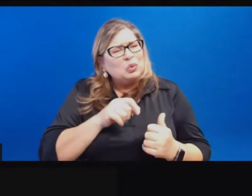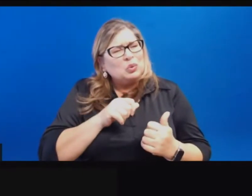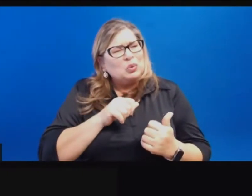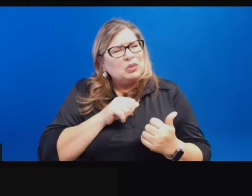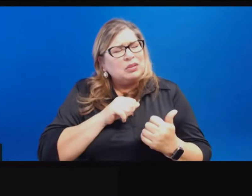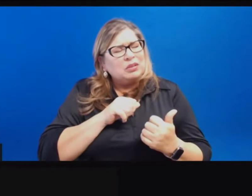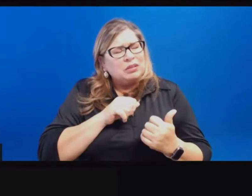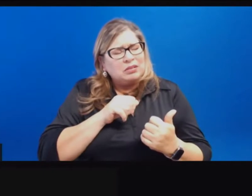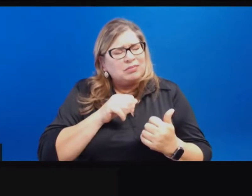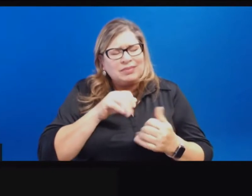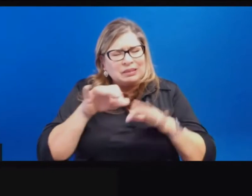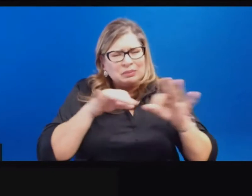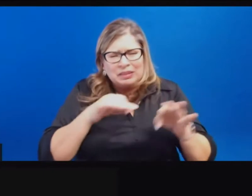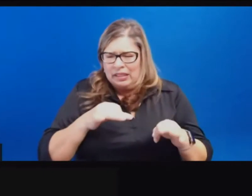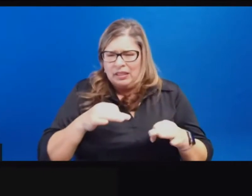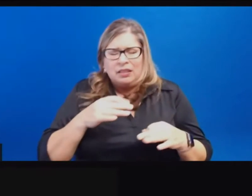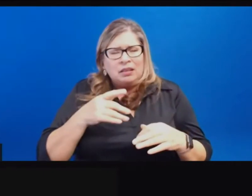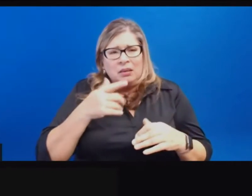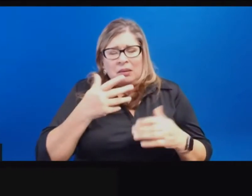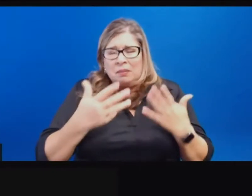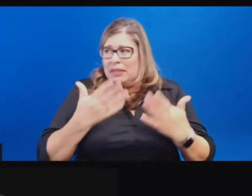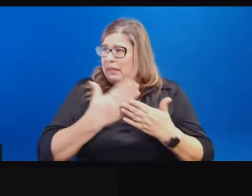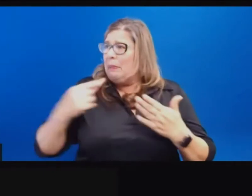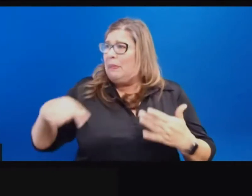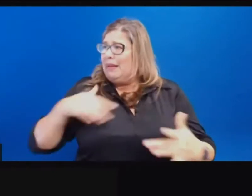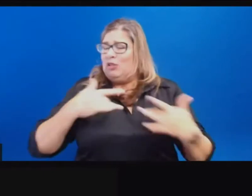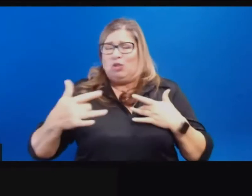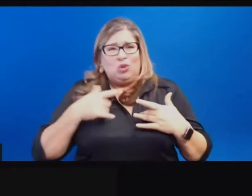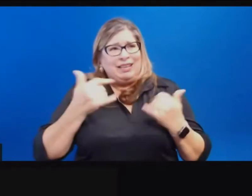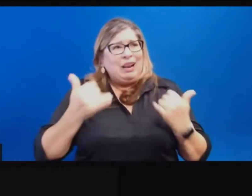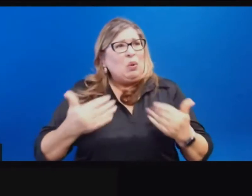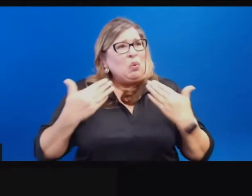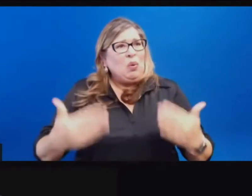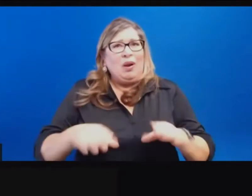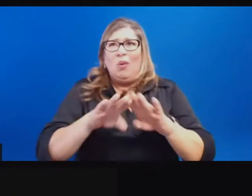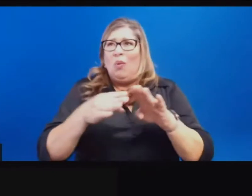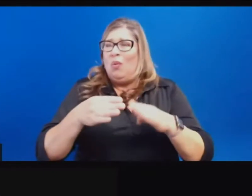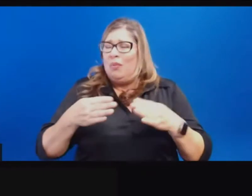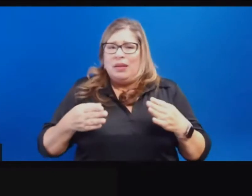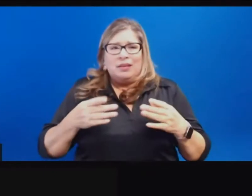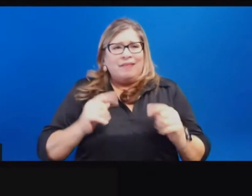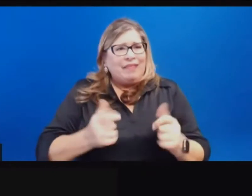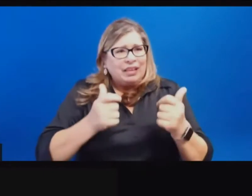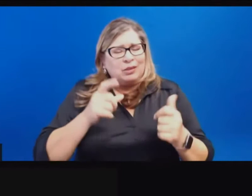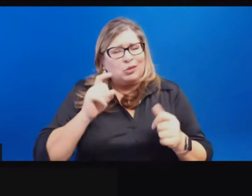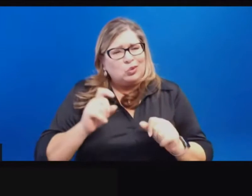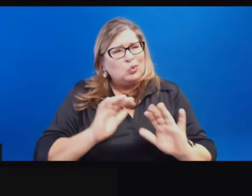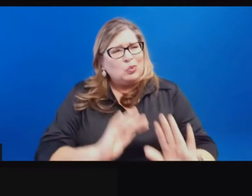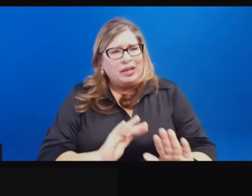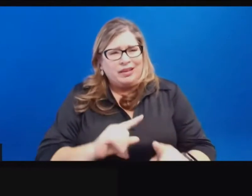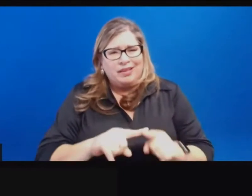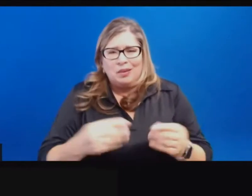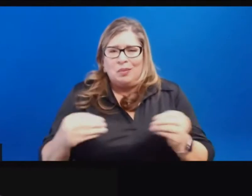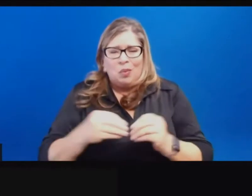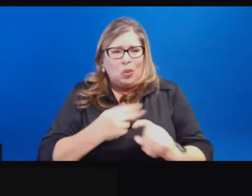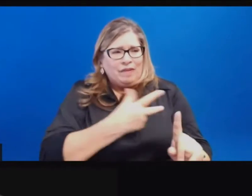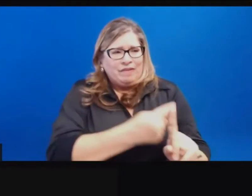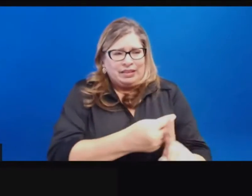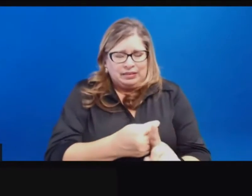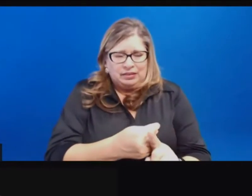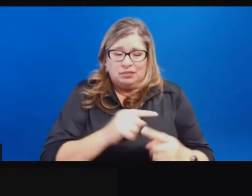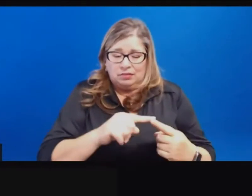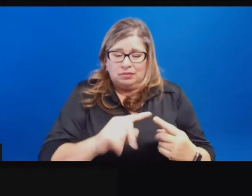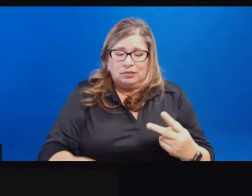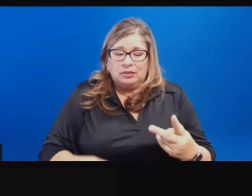it would be better to wait until cases lower even more and more vaccines are out? Second, some local elected officials have begun accusing the state's past